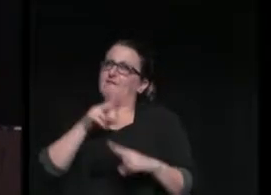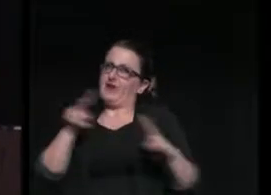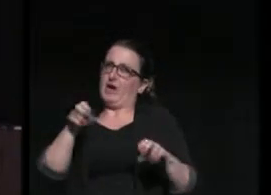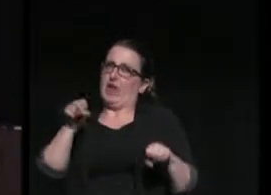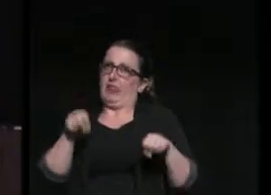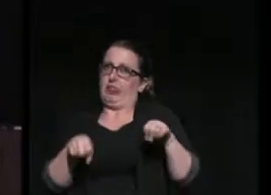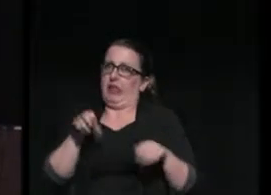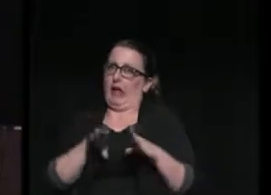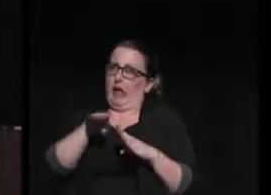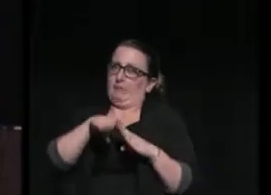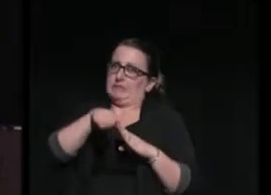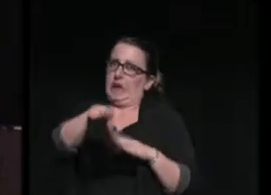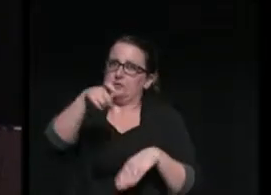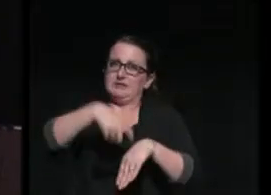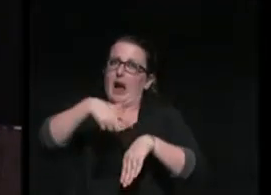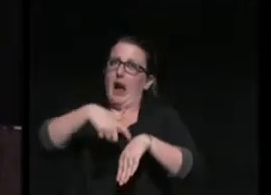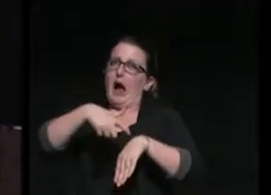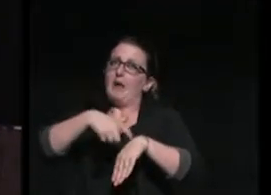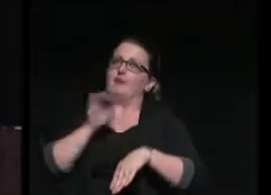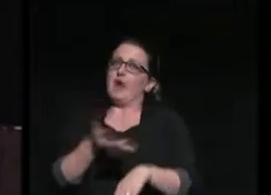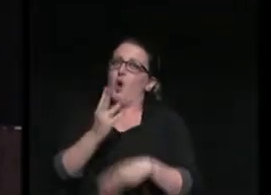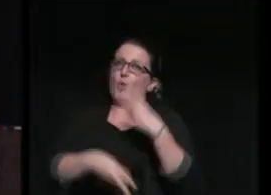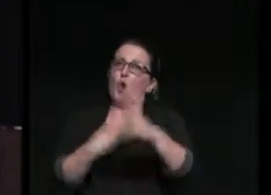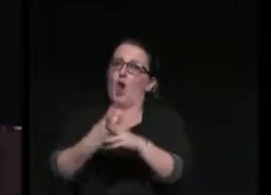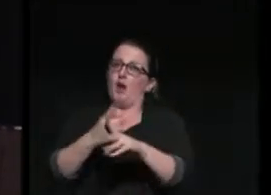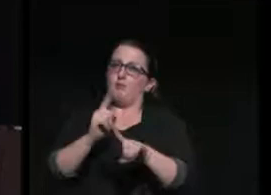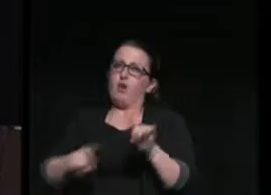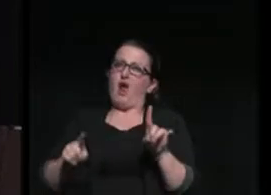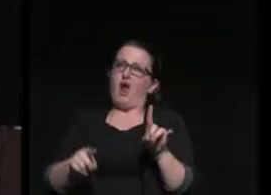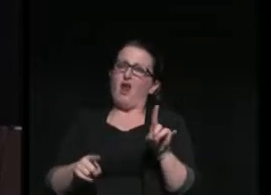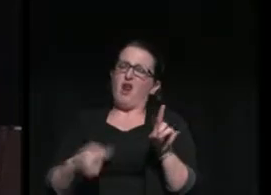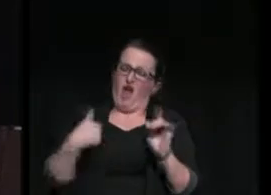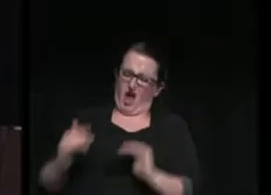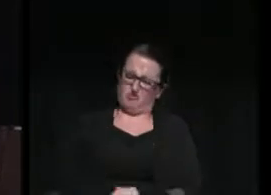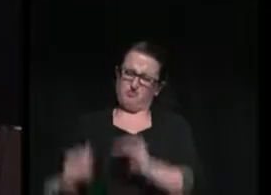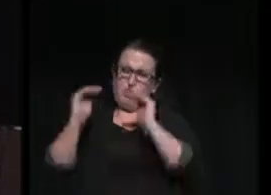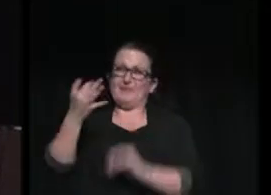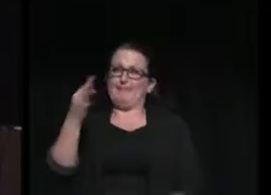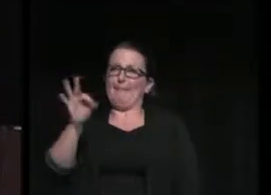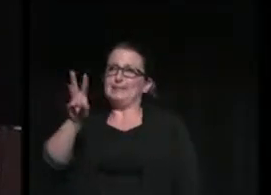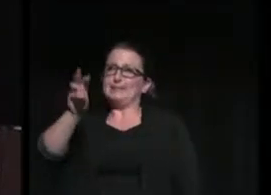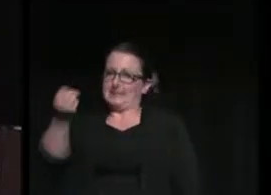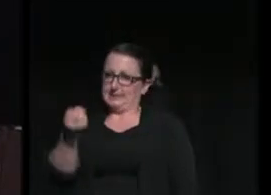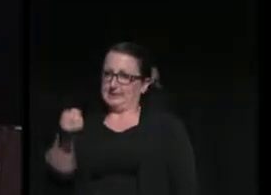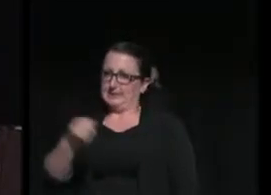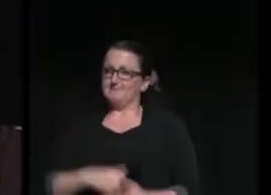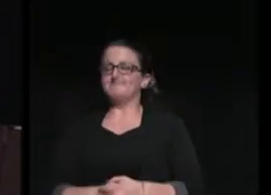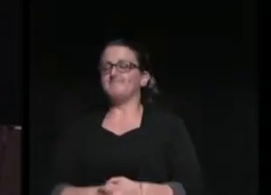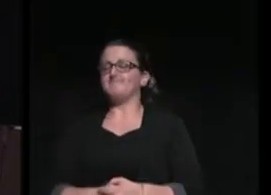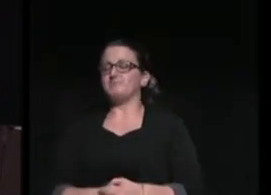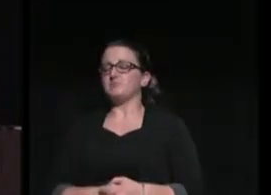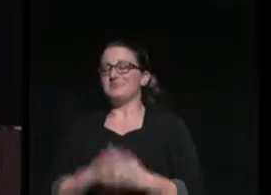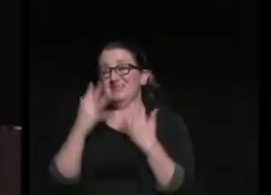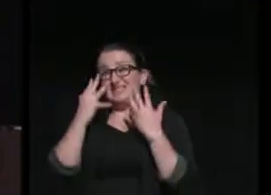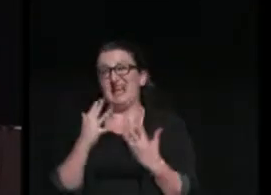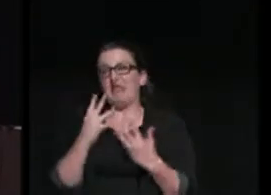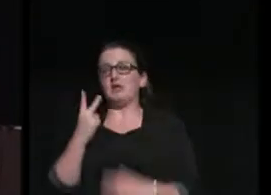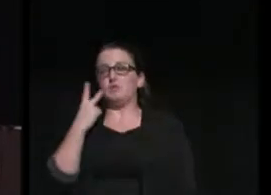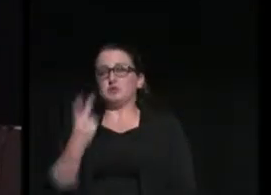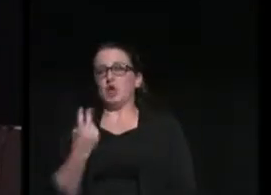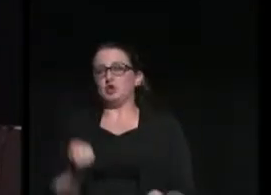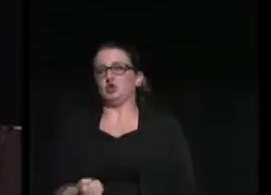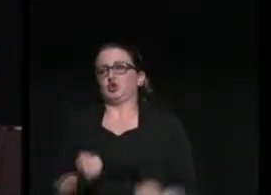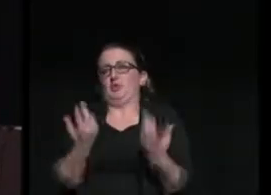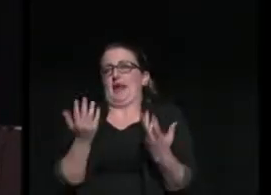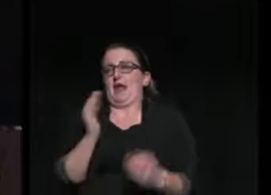But there have been others. Trust me, like many of us, I grew up in the 1960s. And sadly, we saw too many of our